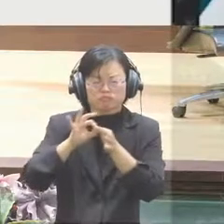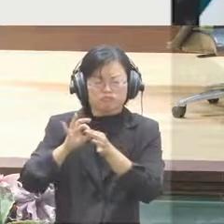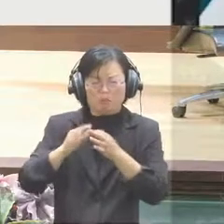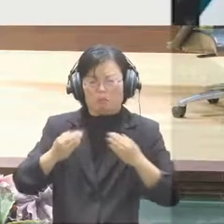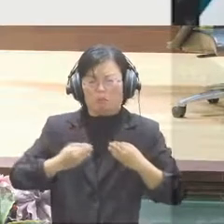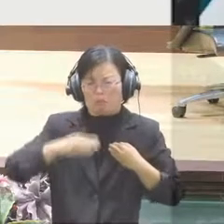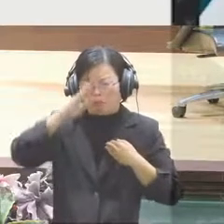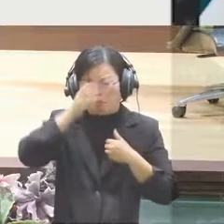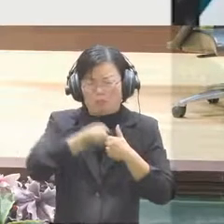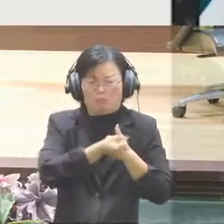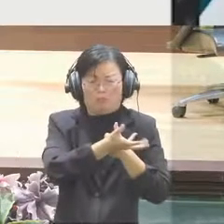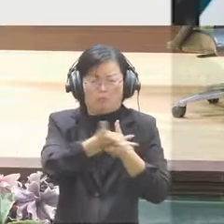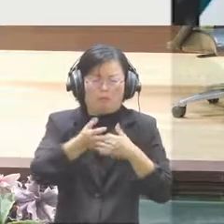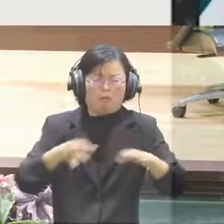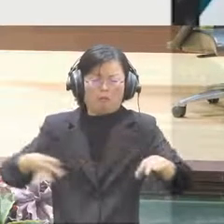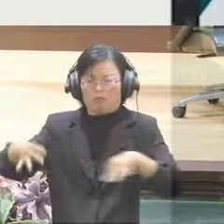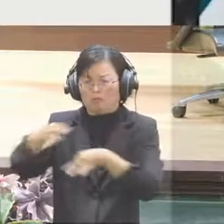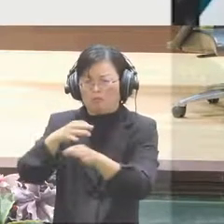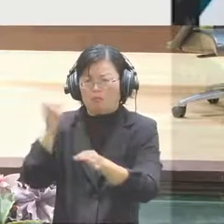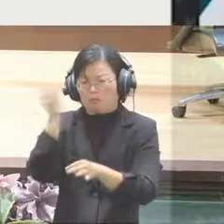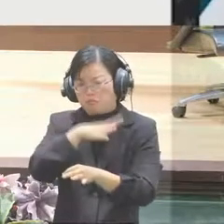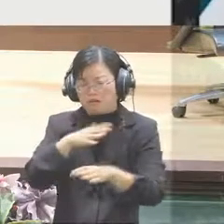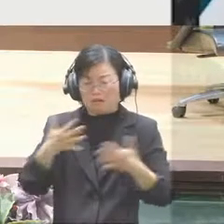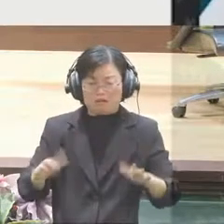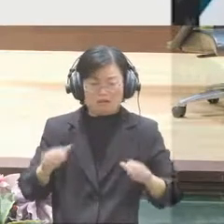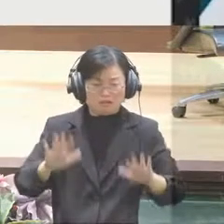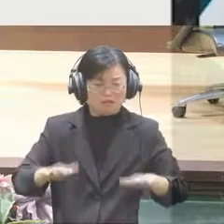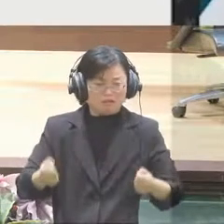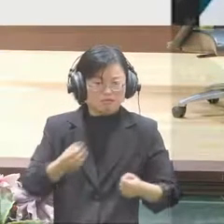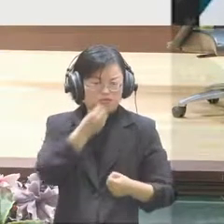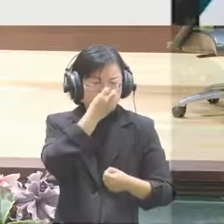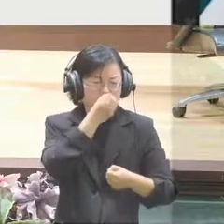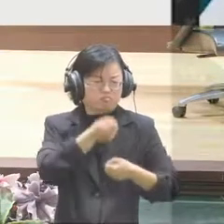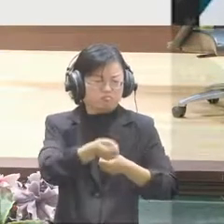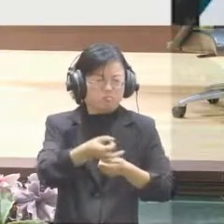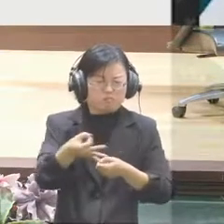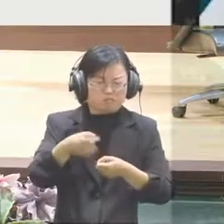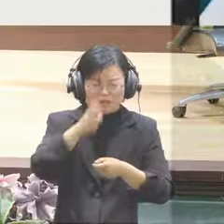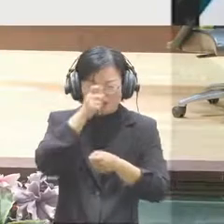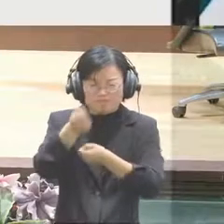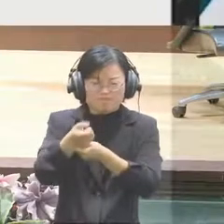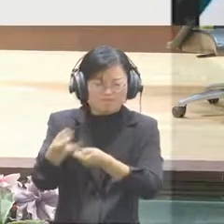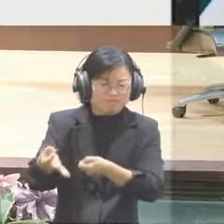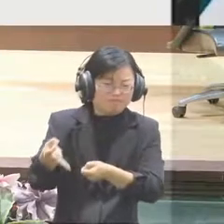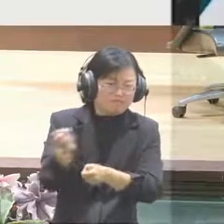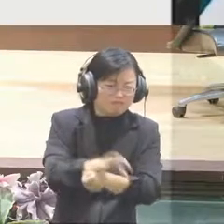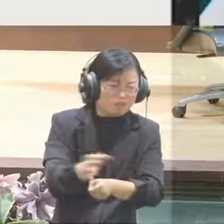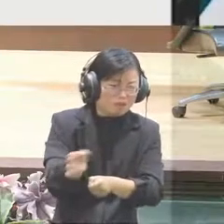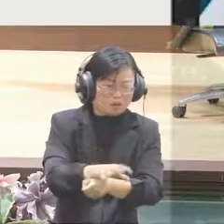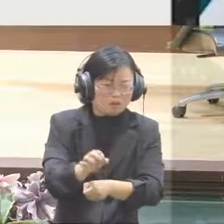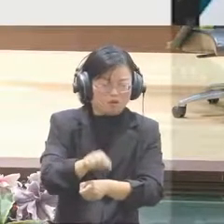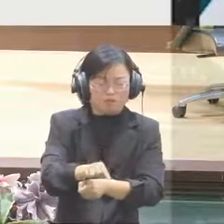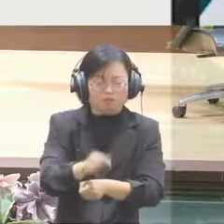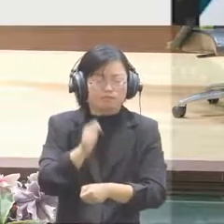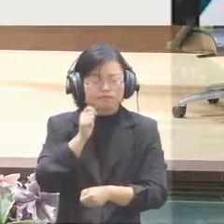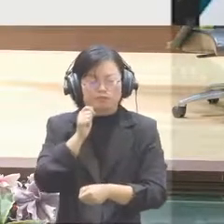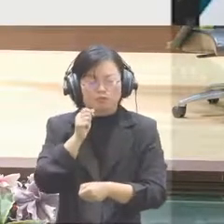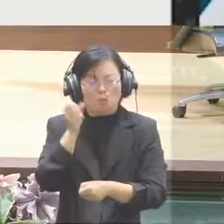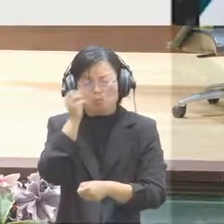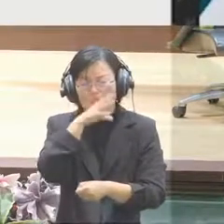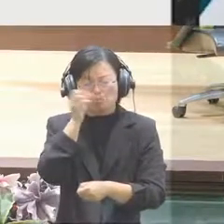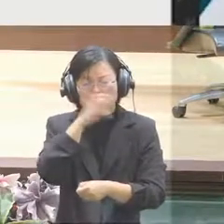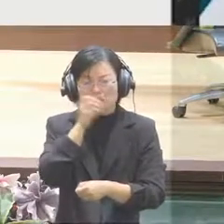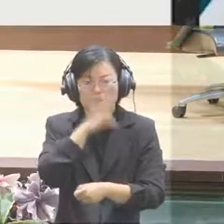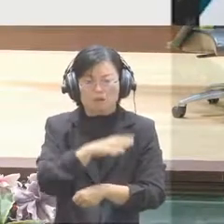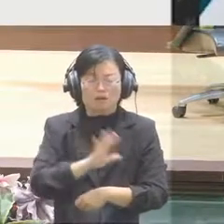But anyway, under these political circumstances, we still have to do this because we